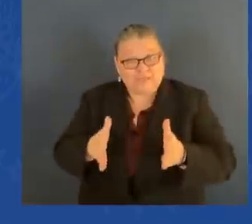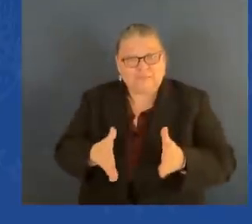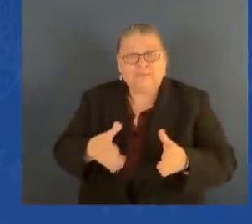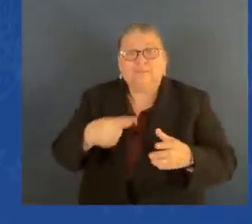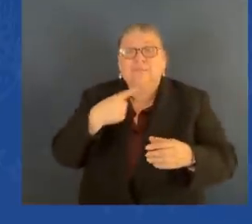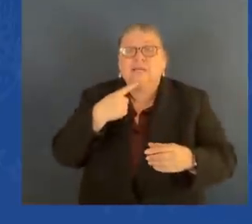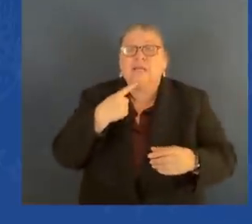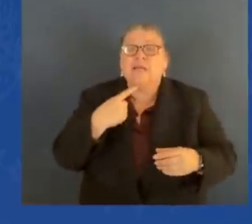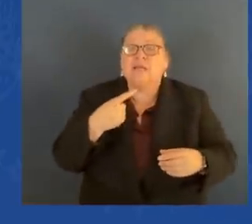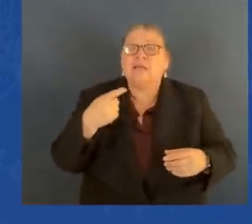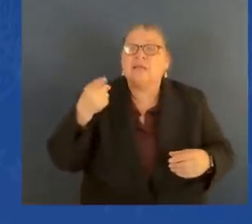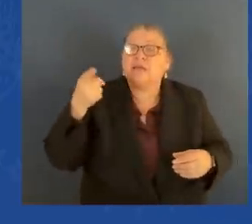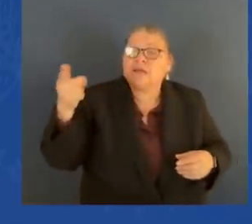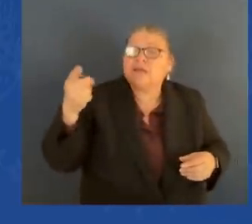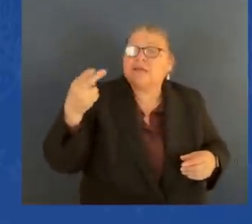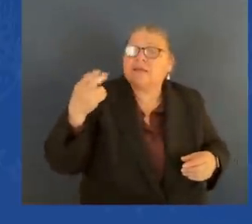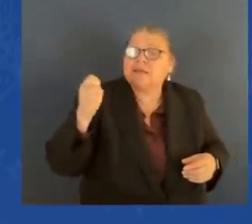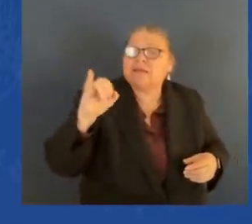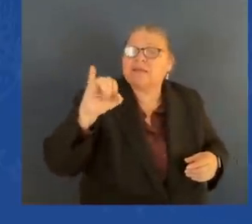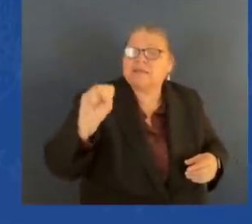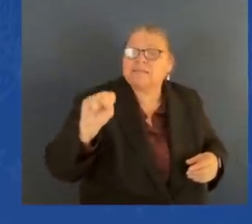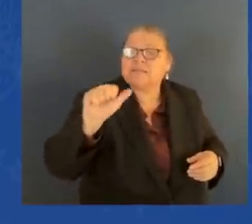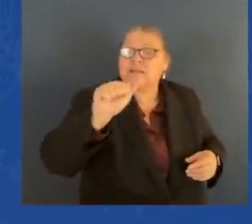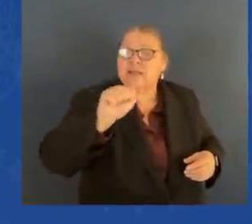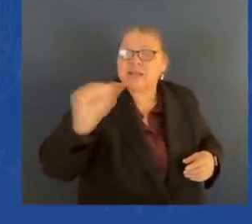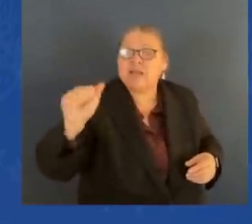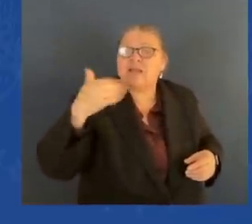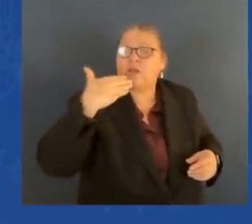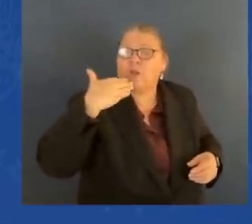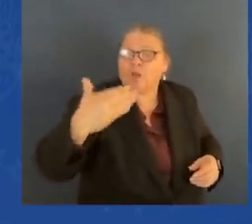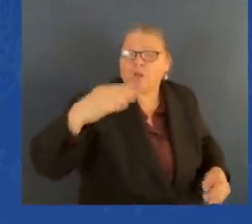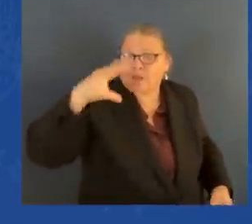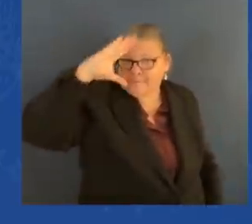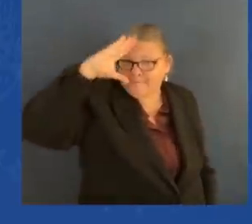Fritz Mondale was a good man.